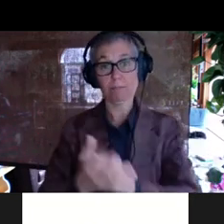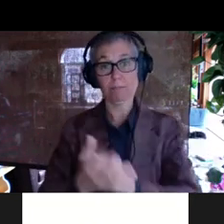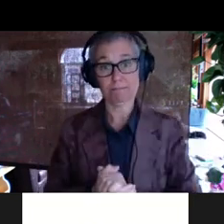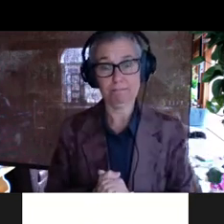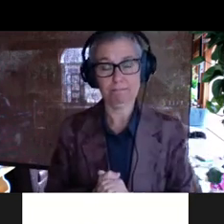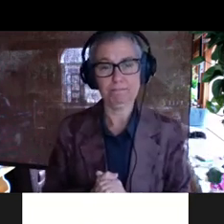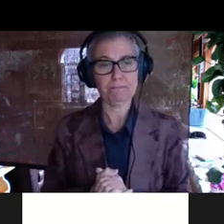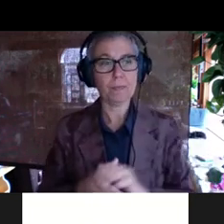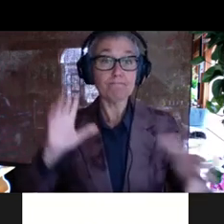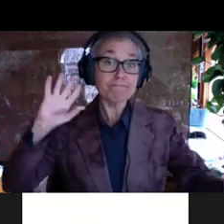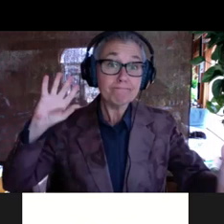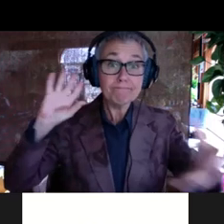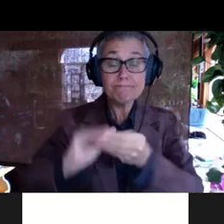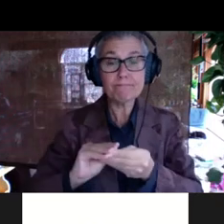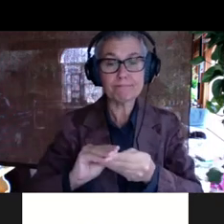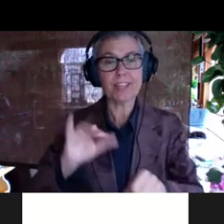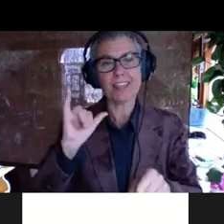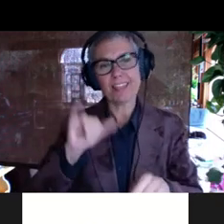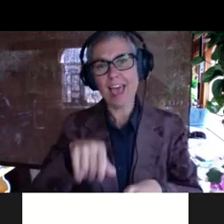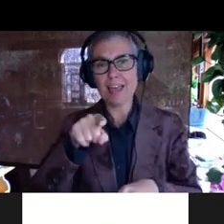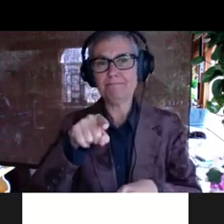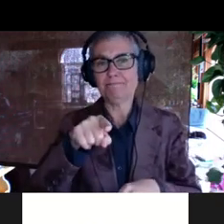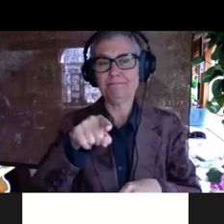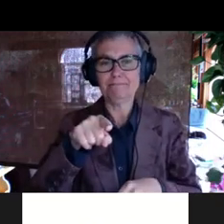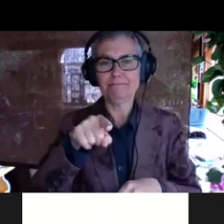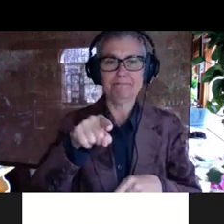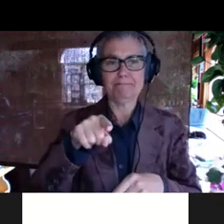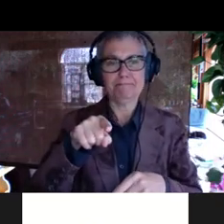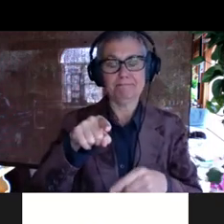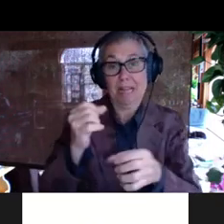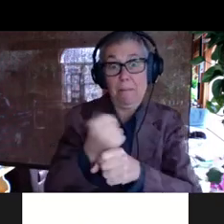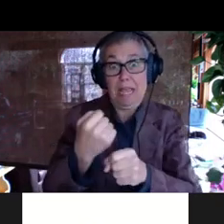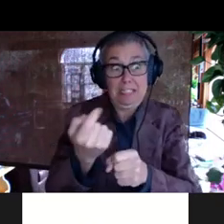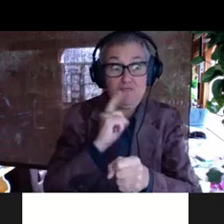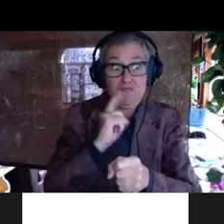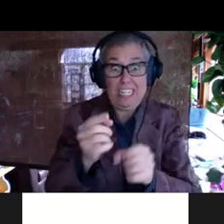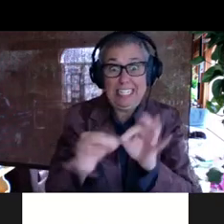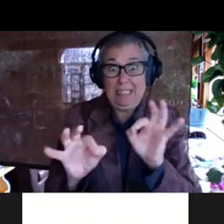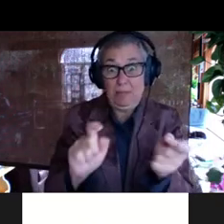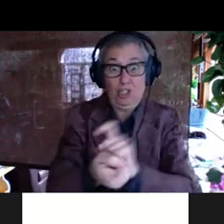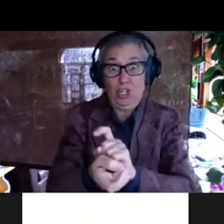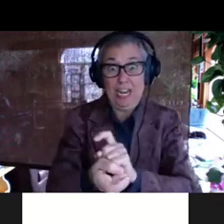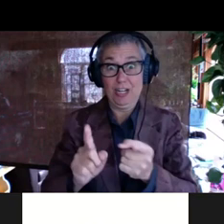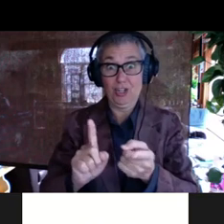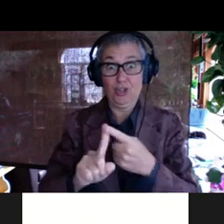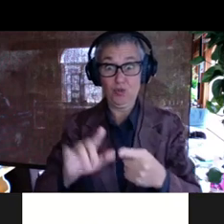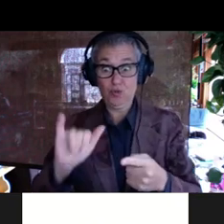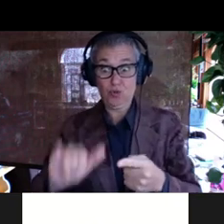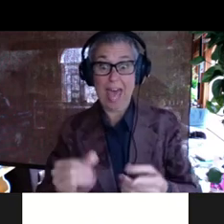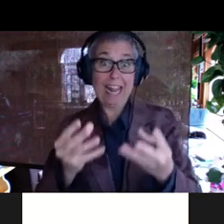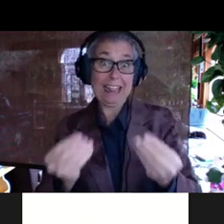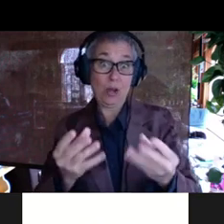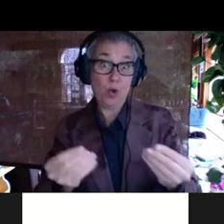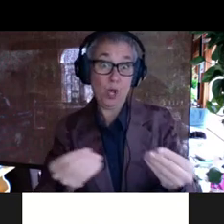And so altogether, um, this is, uh, making this incredibly simple change to just how we do liquid transfers,